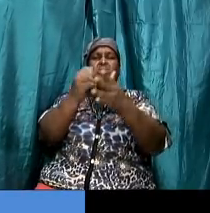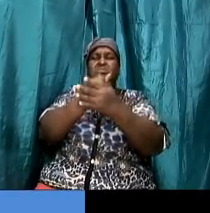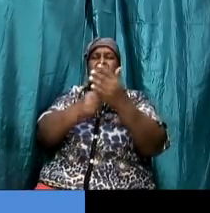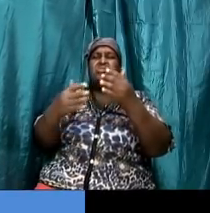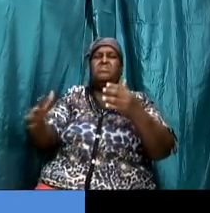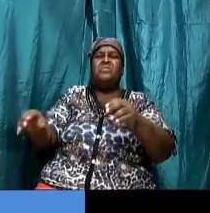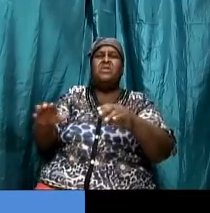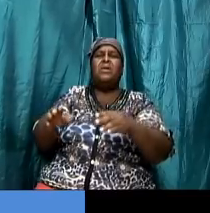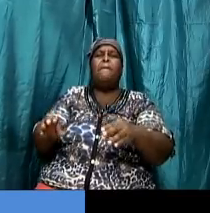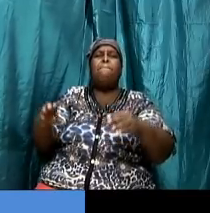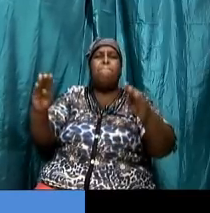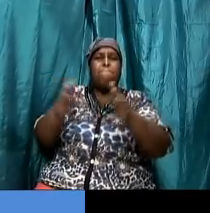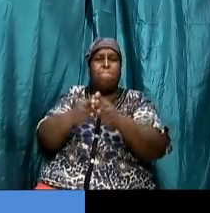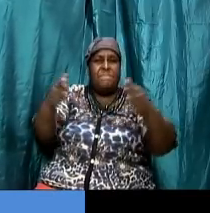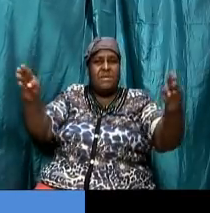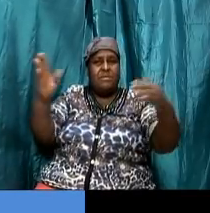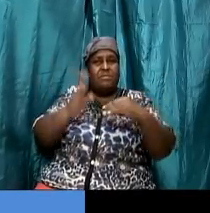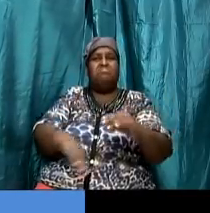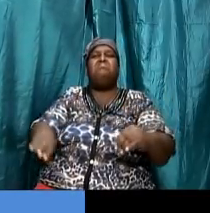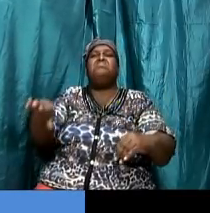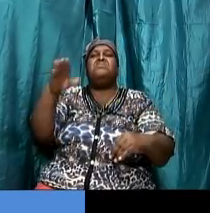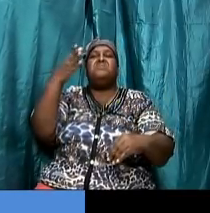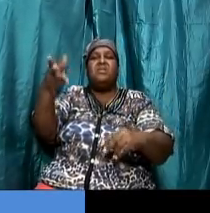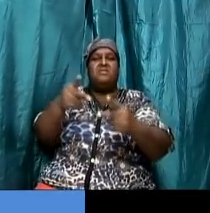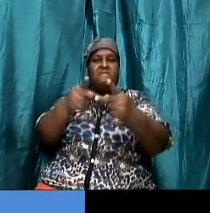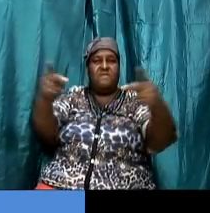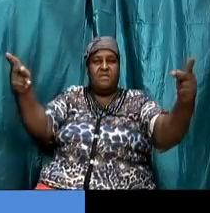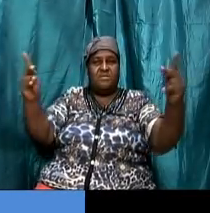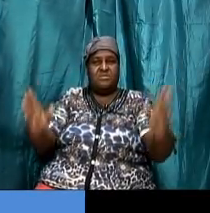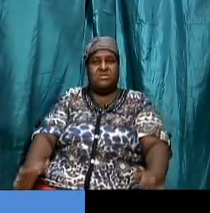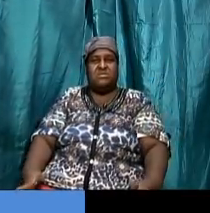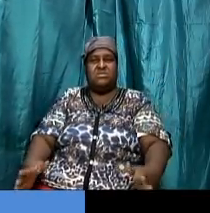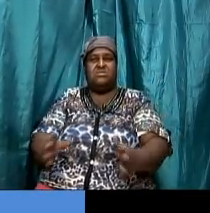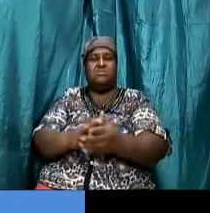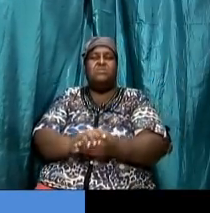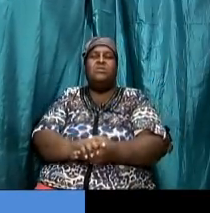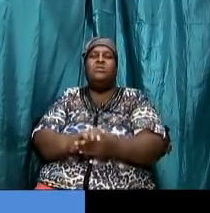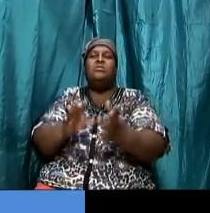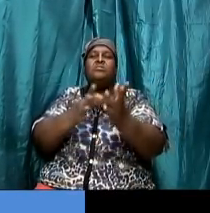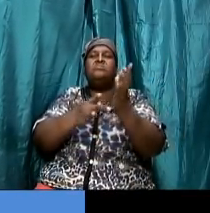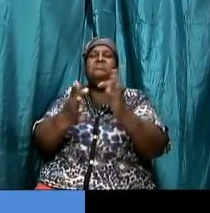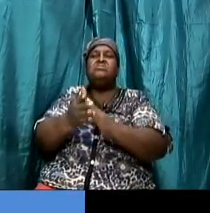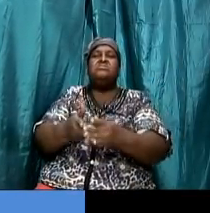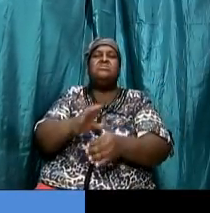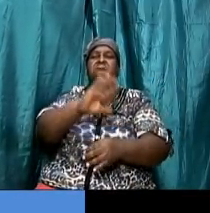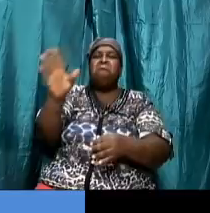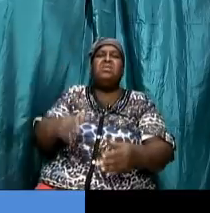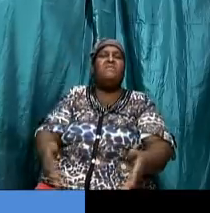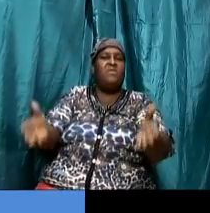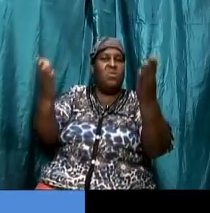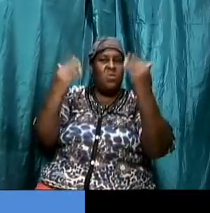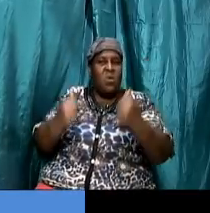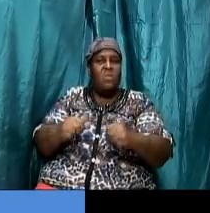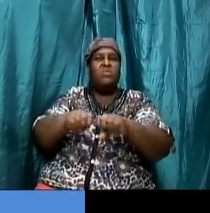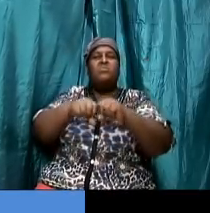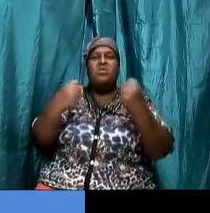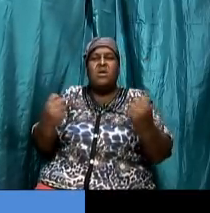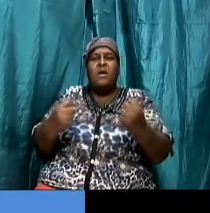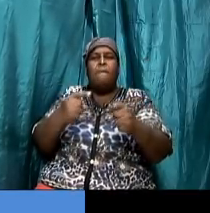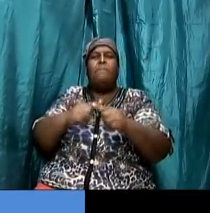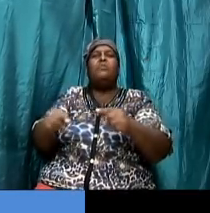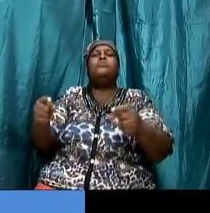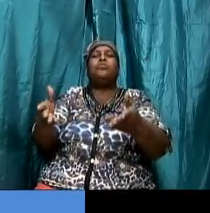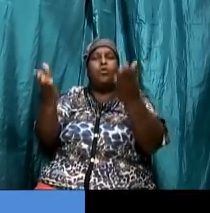jesus didn't come to break or to abolish the law of the prophets he come to fulfill